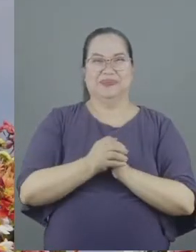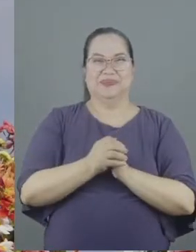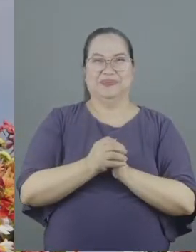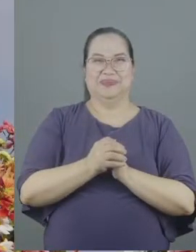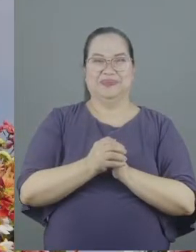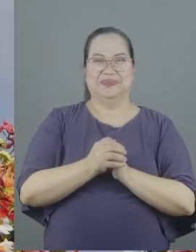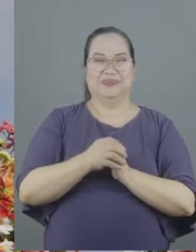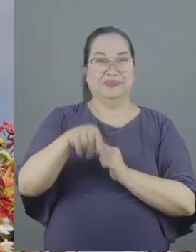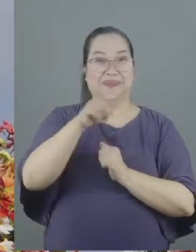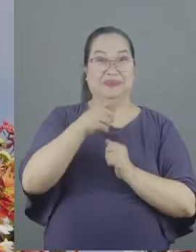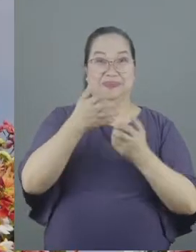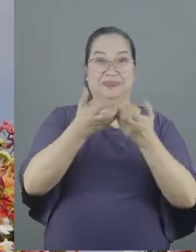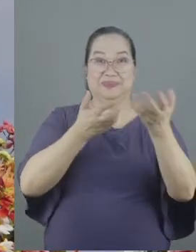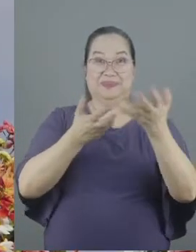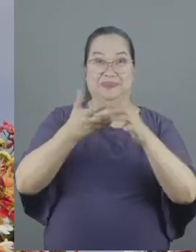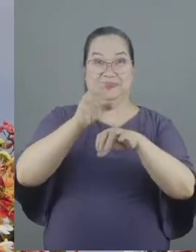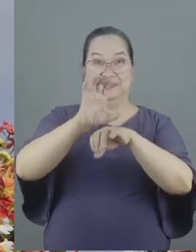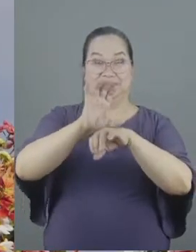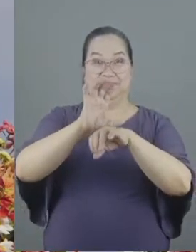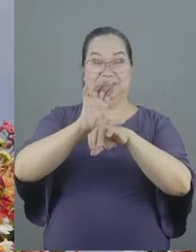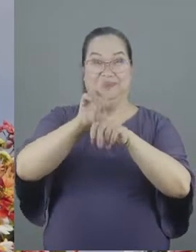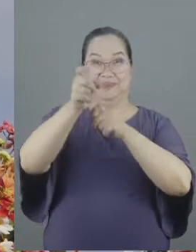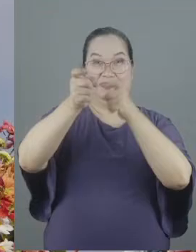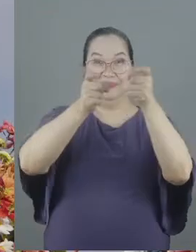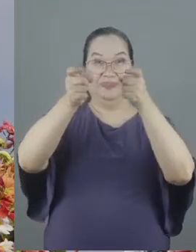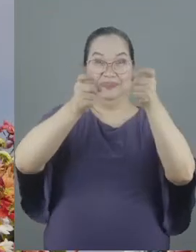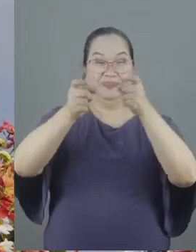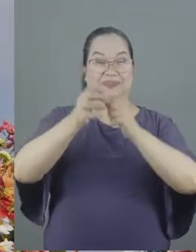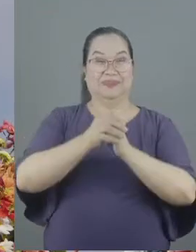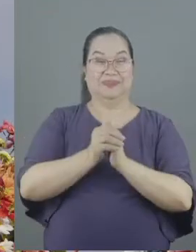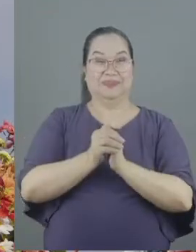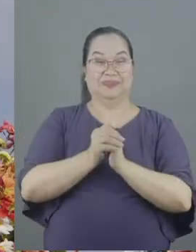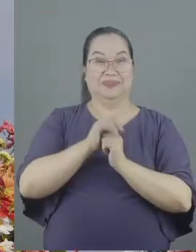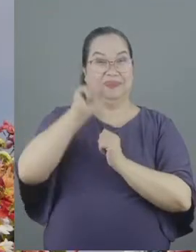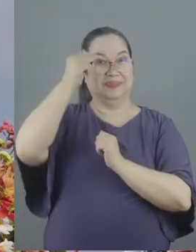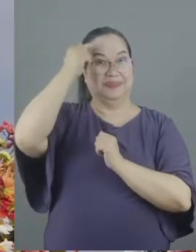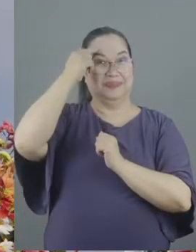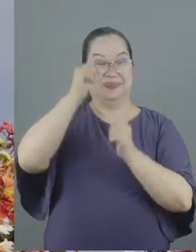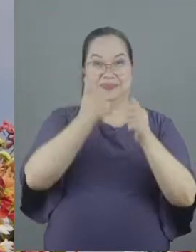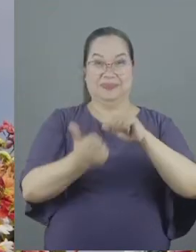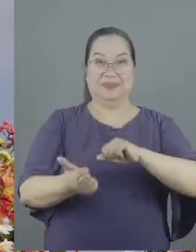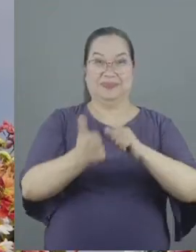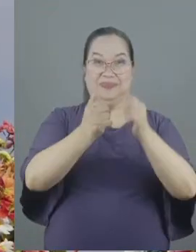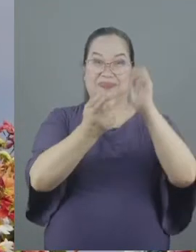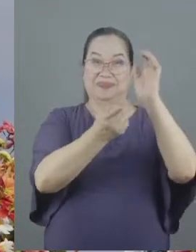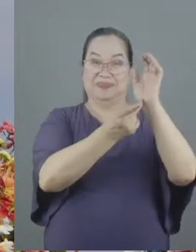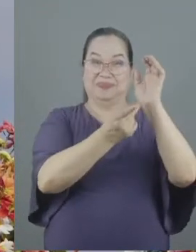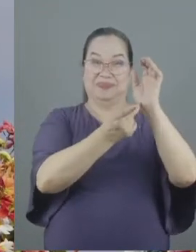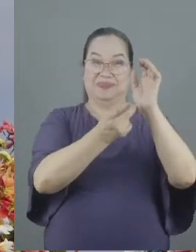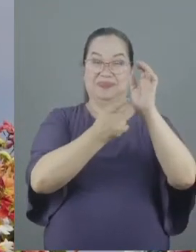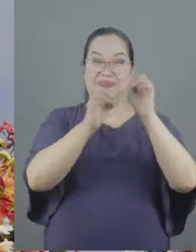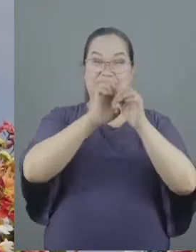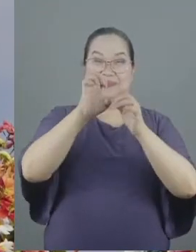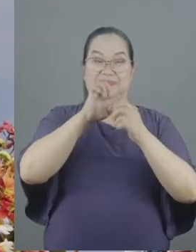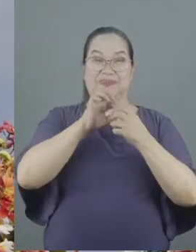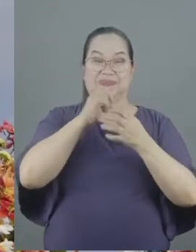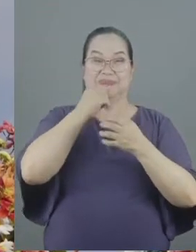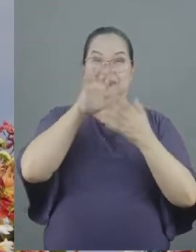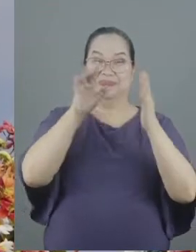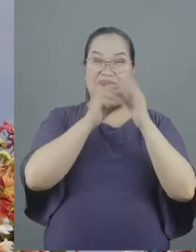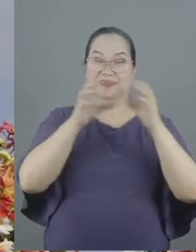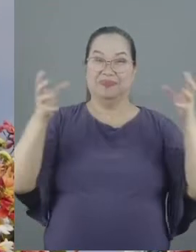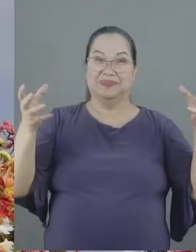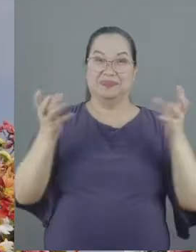We get divided about church governance, about being Baptist or Presbyterian or Episcopalian or congregational,